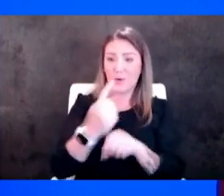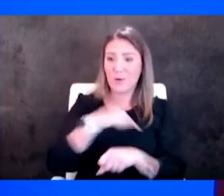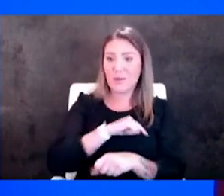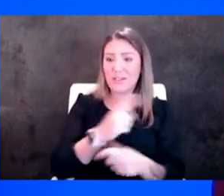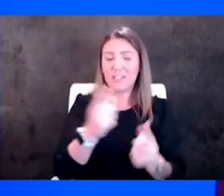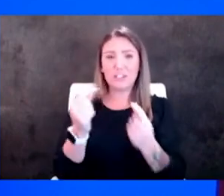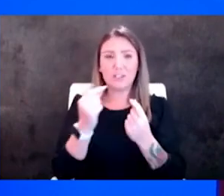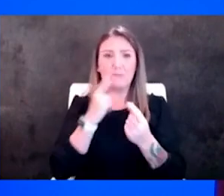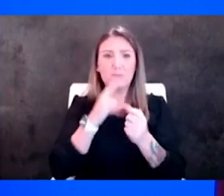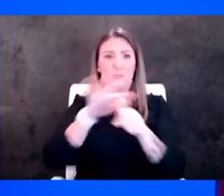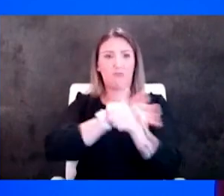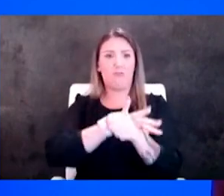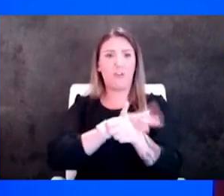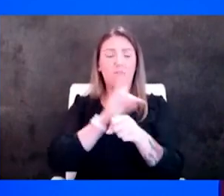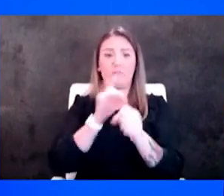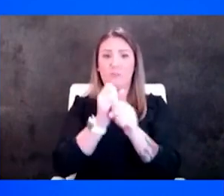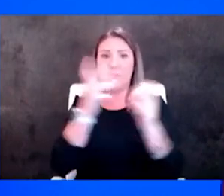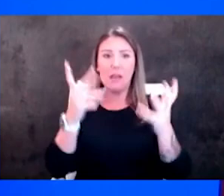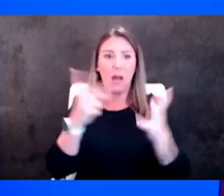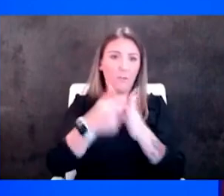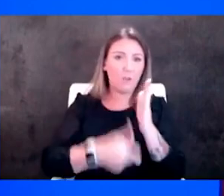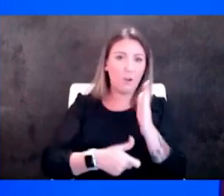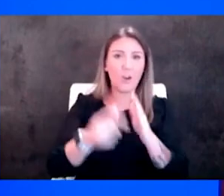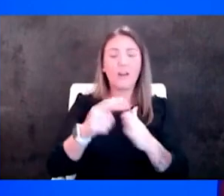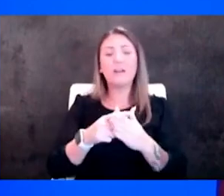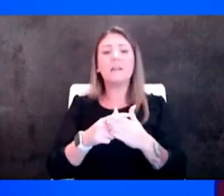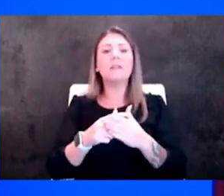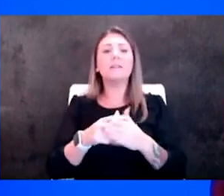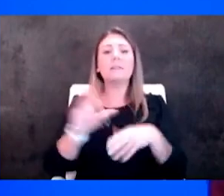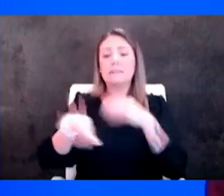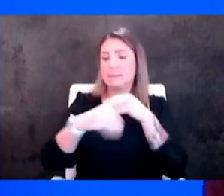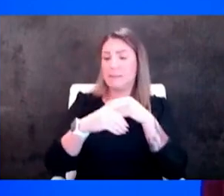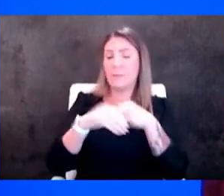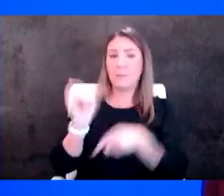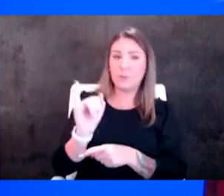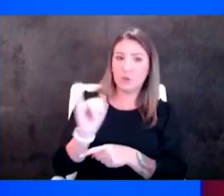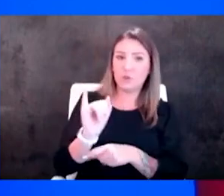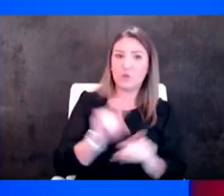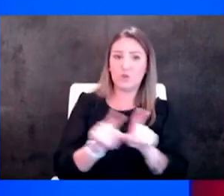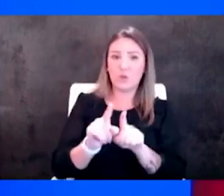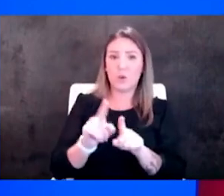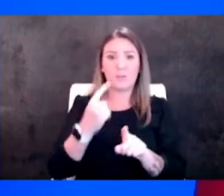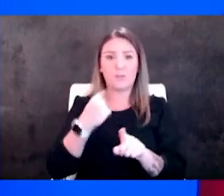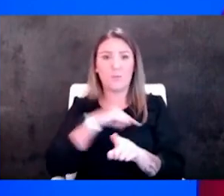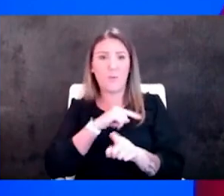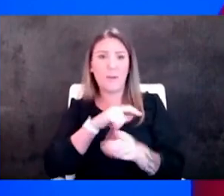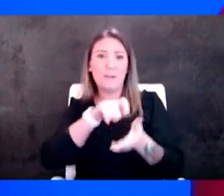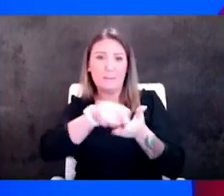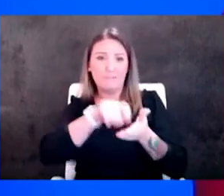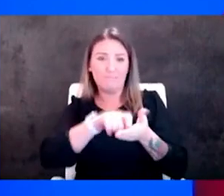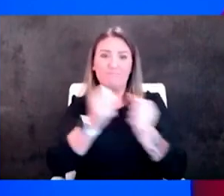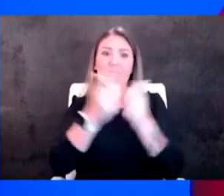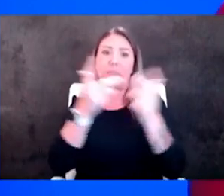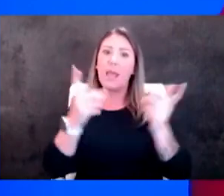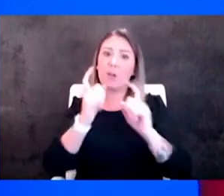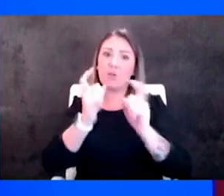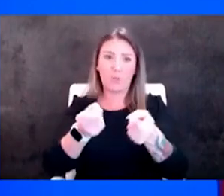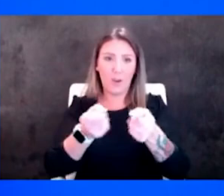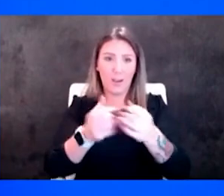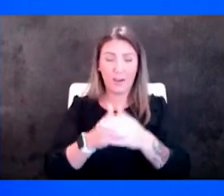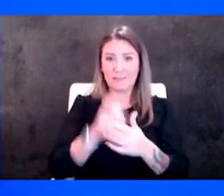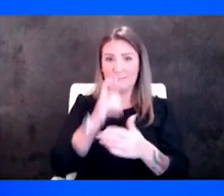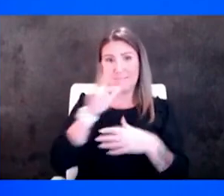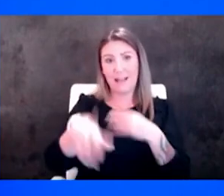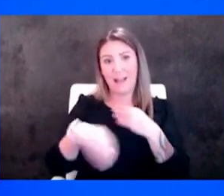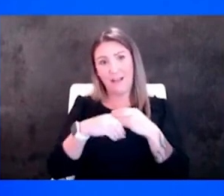of the cost um supplemental insurance covers part of it and we write a lot of grants so that we don't have to ask patients to